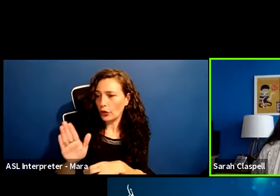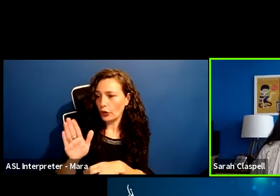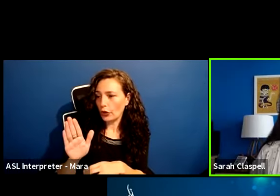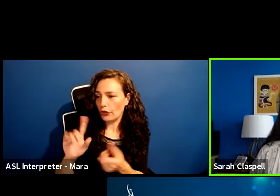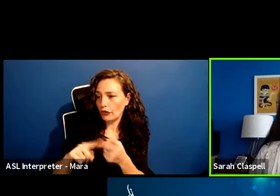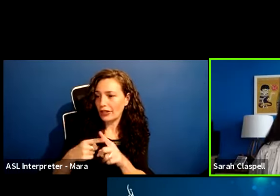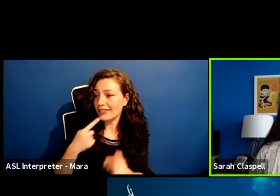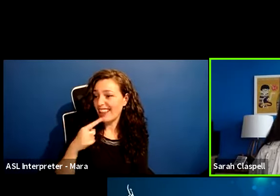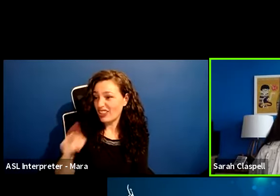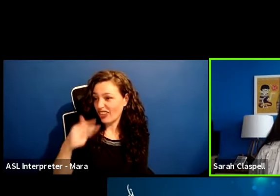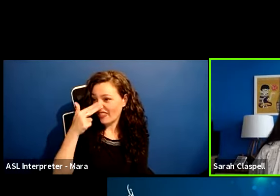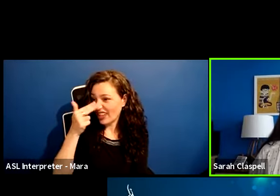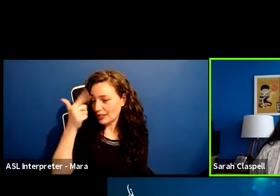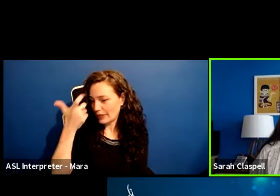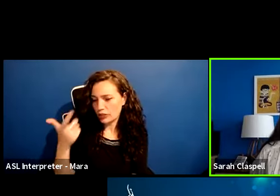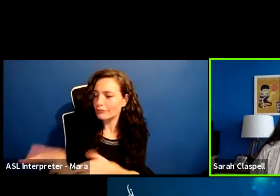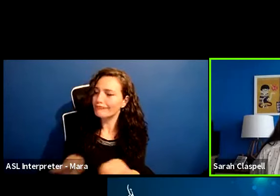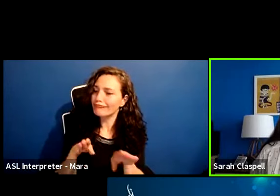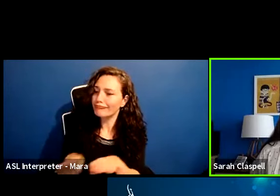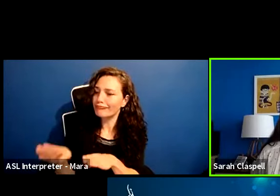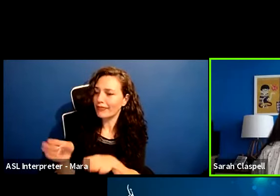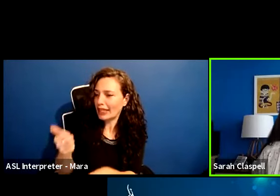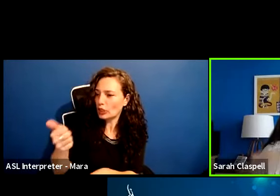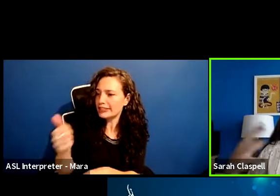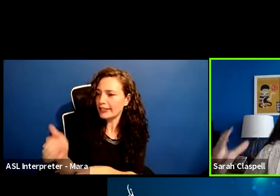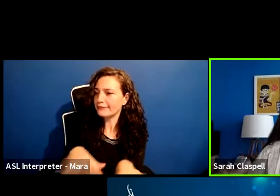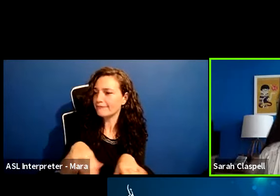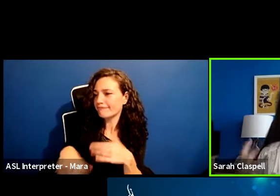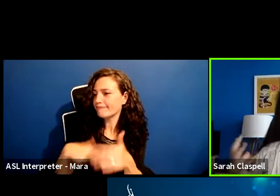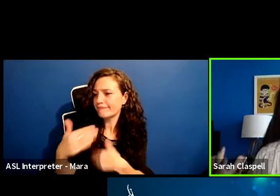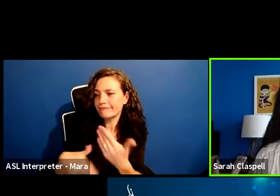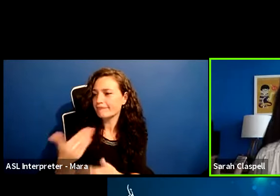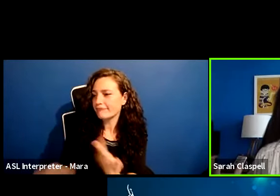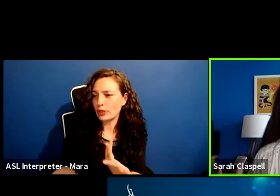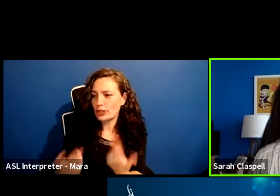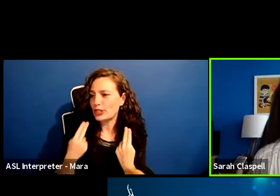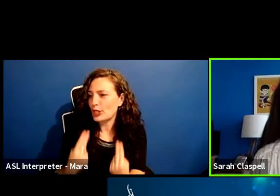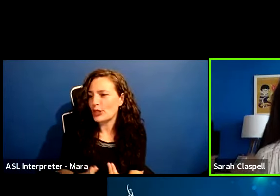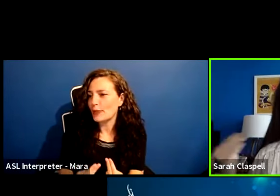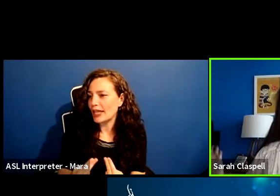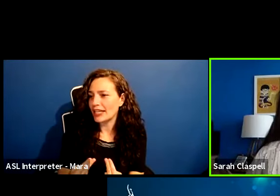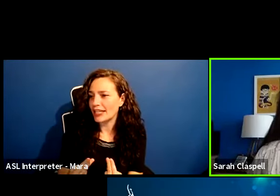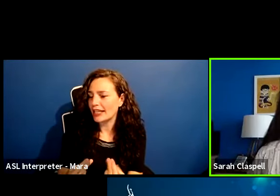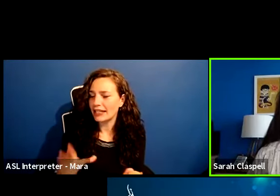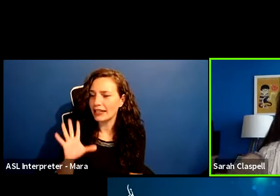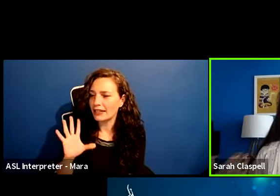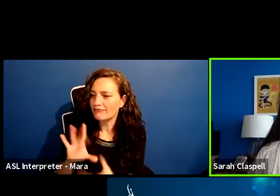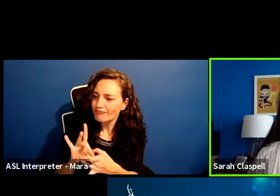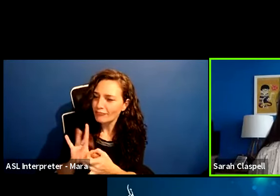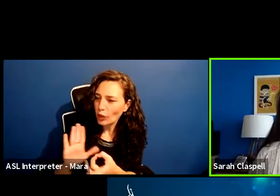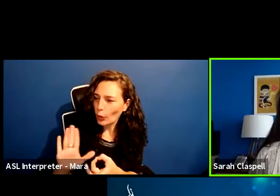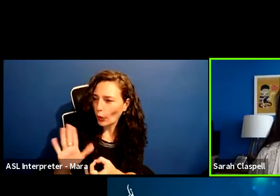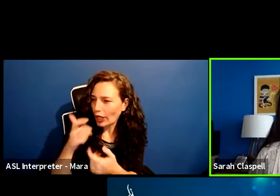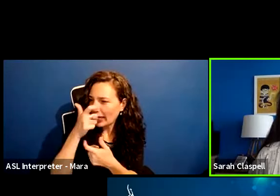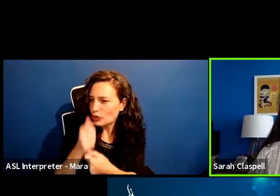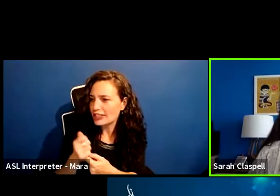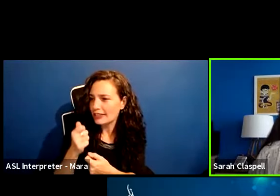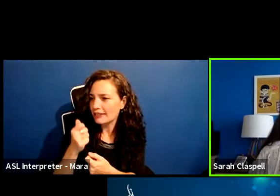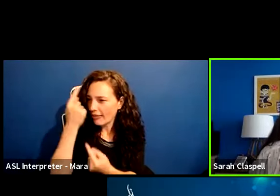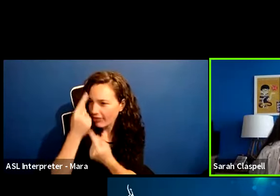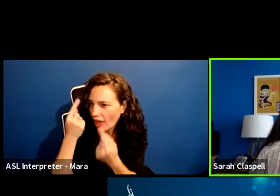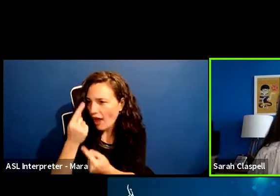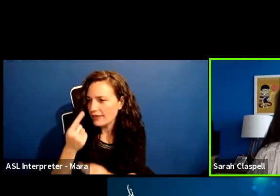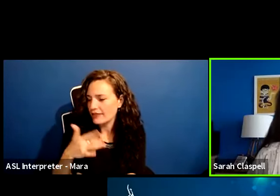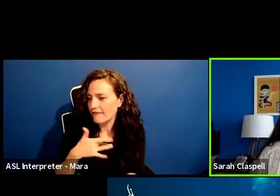probably because you were just being yourself. Um, you were being human and tapping into your own interesting thoughts and feelings.